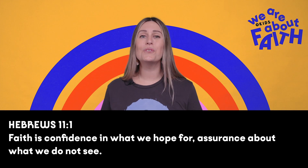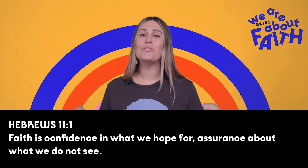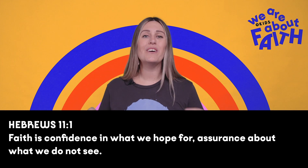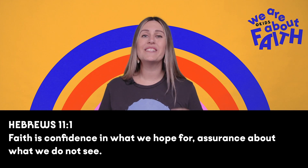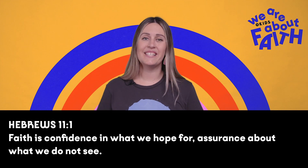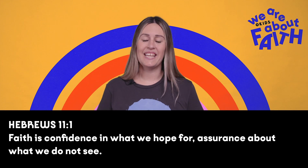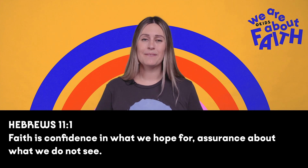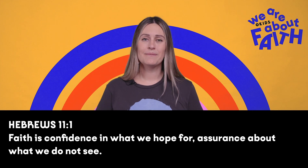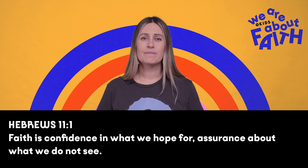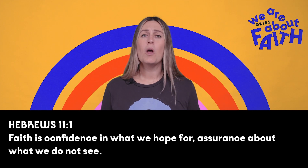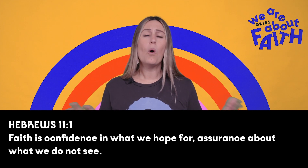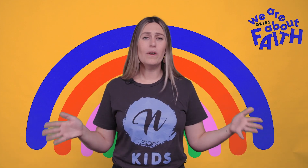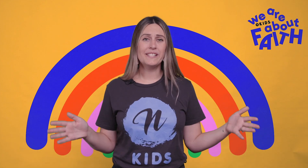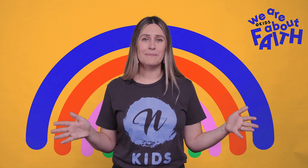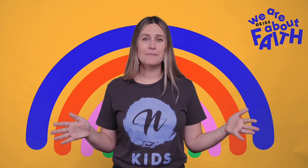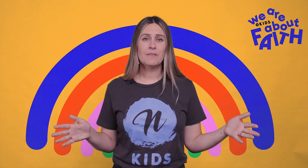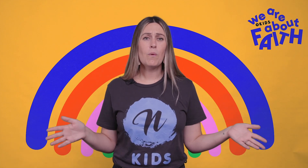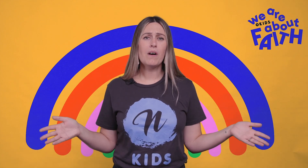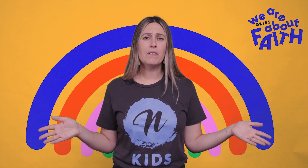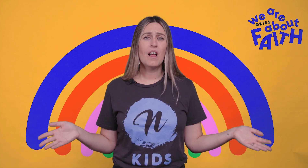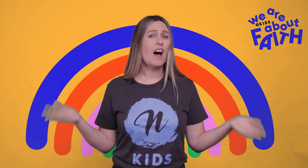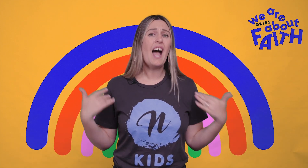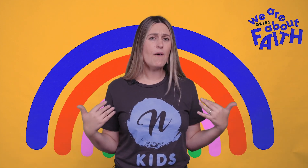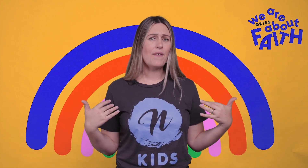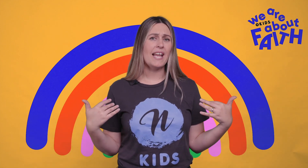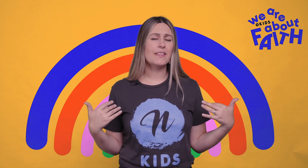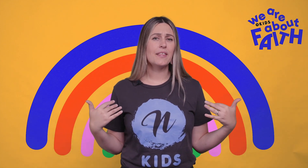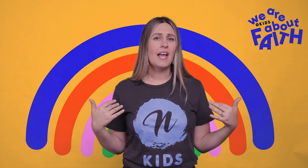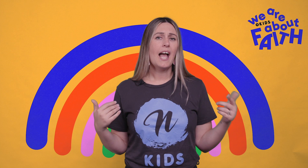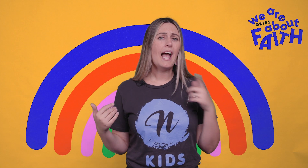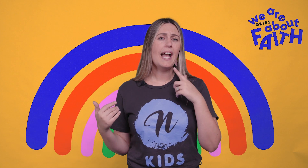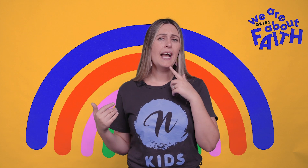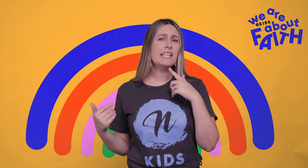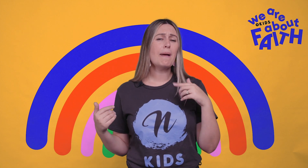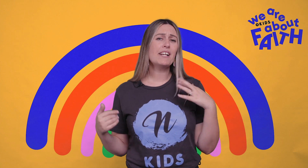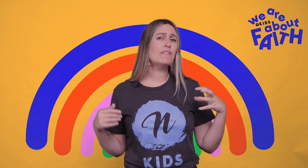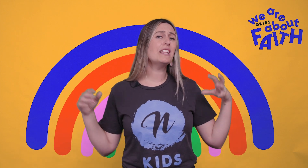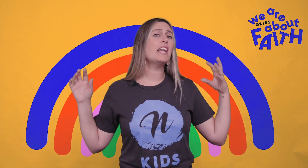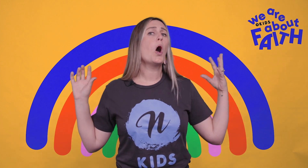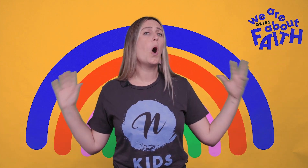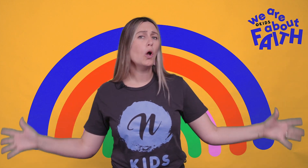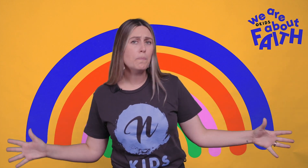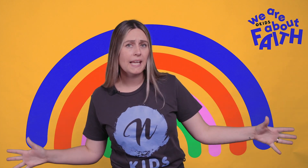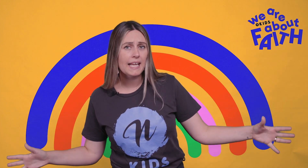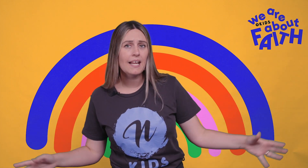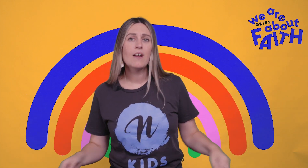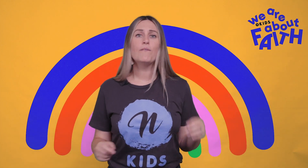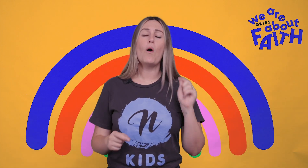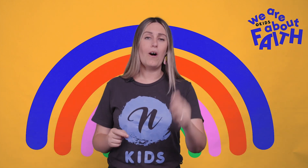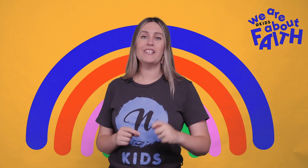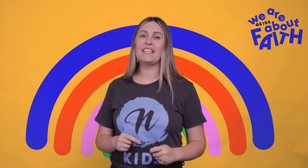we do not see. Awesome. Well, I have faith and I'm actually really hoping